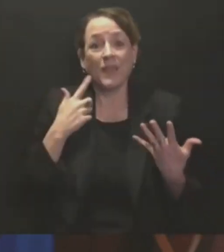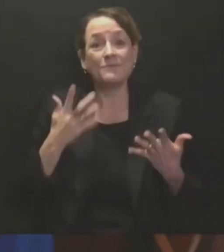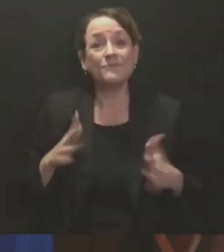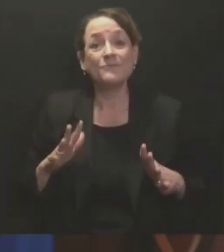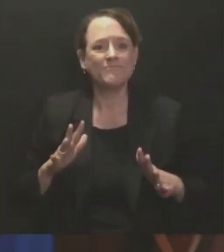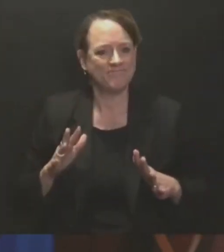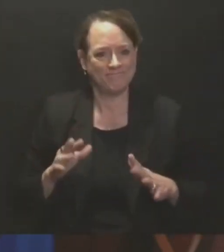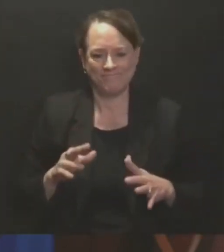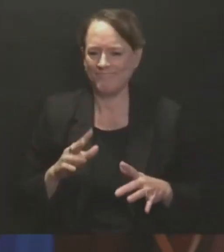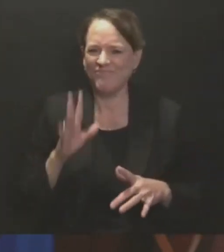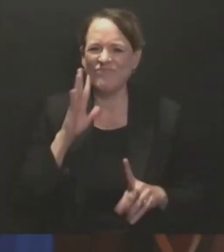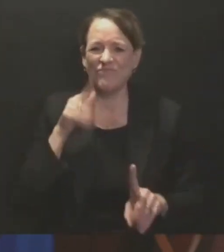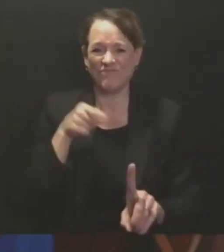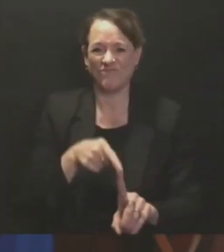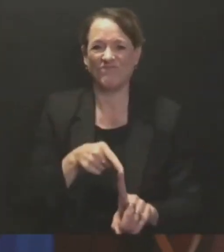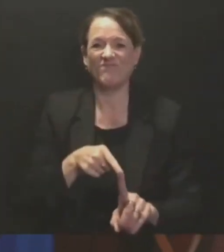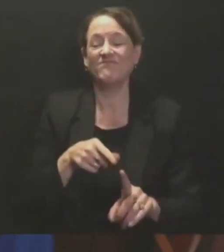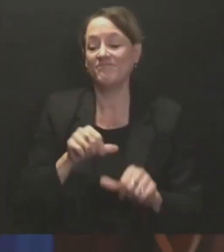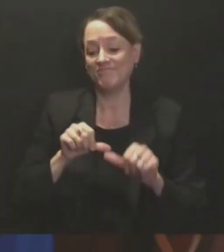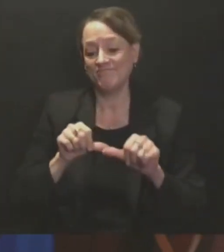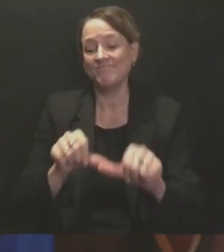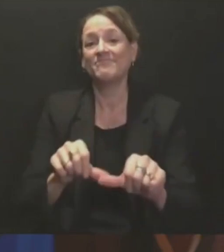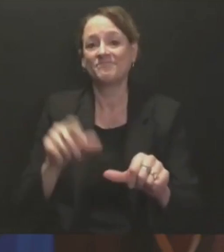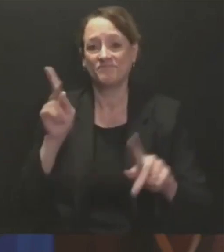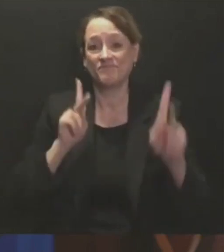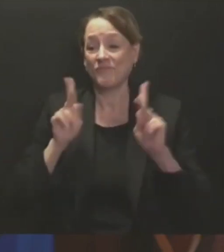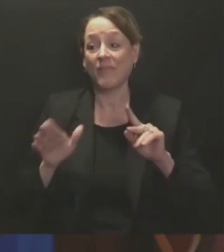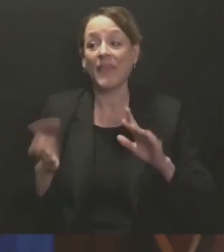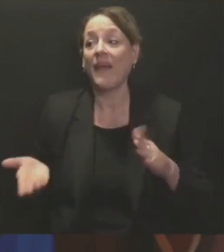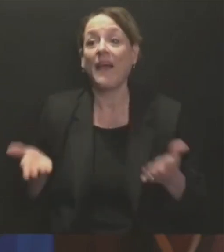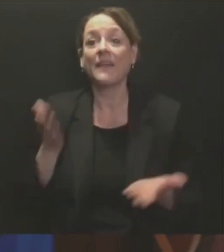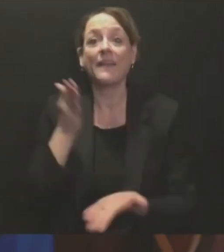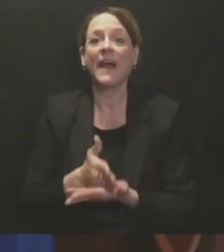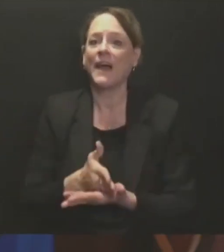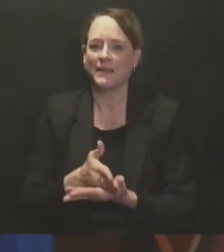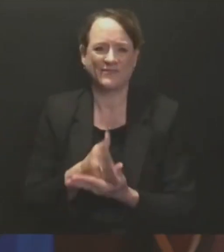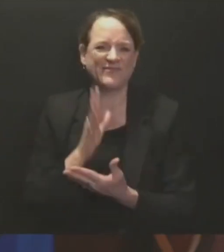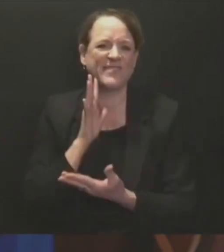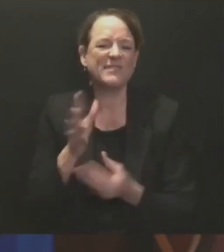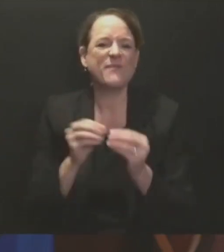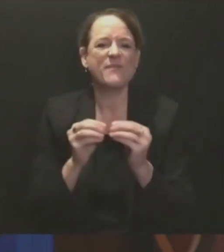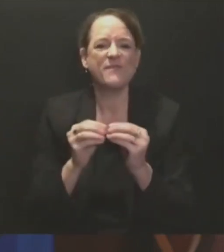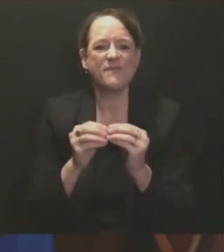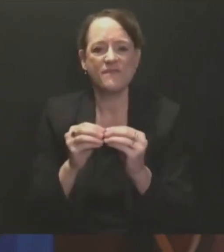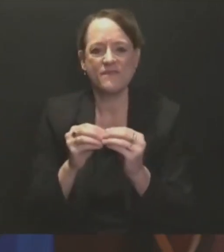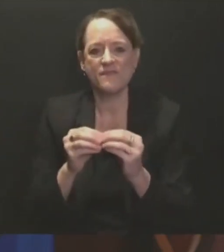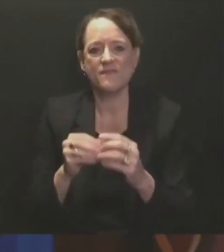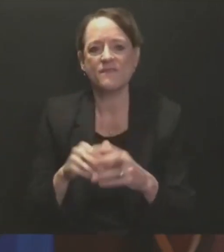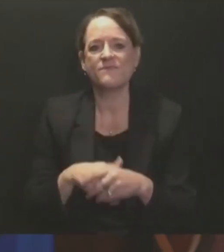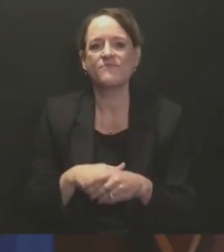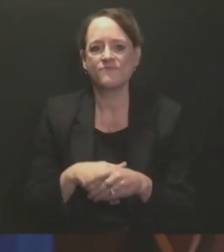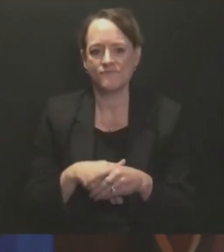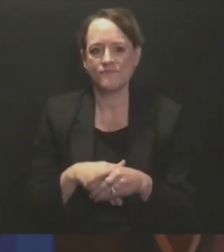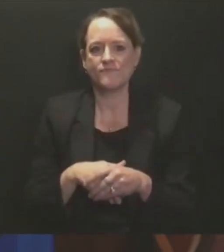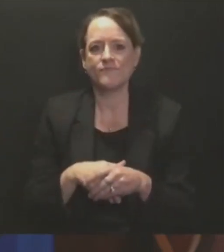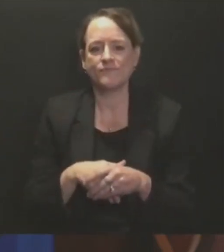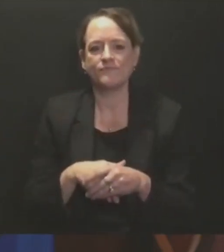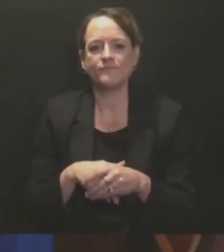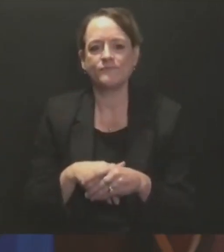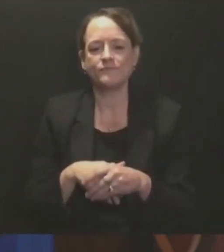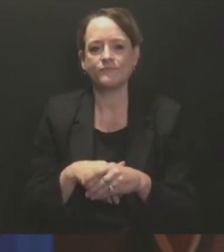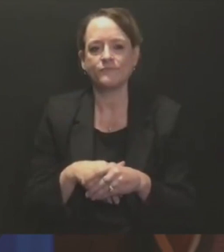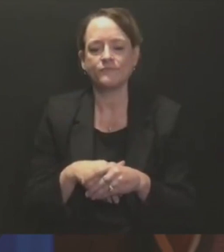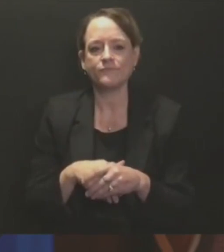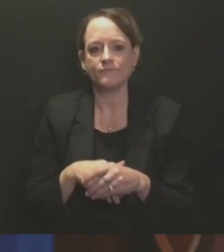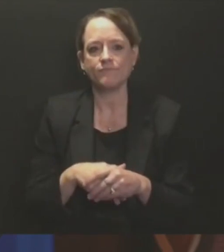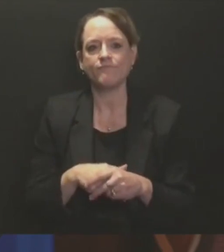estimates 5,000 Wisconsinites could be lost to COVID-19 by January 1st if no further actions are